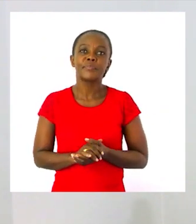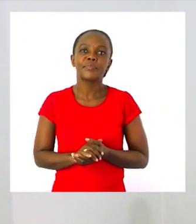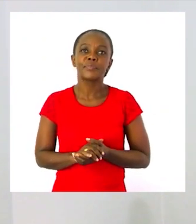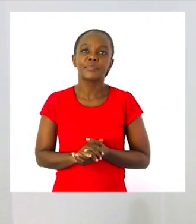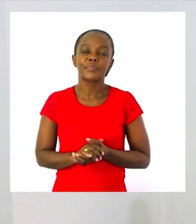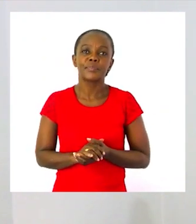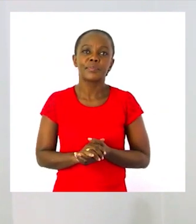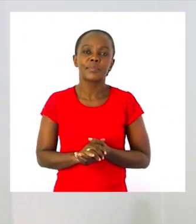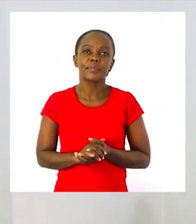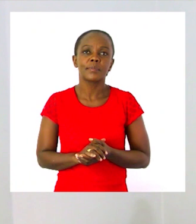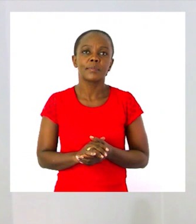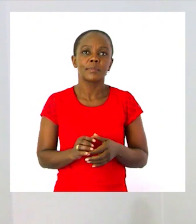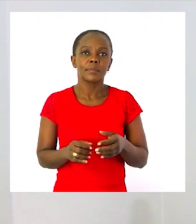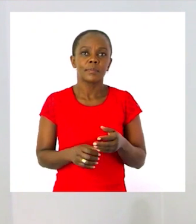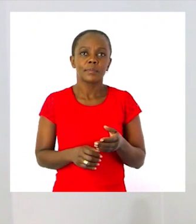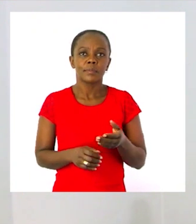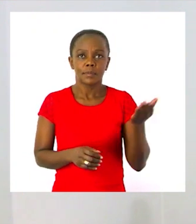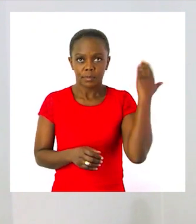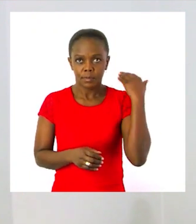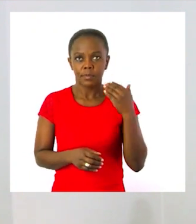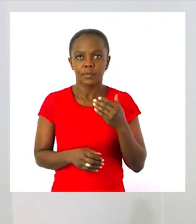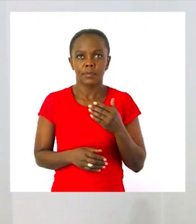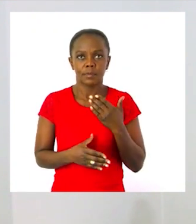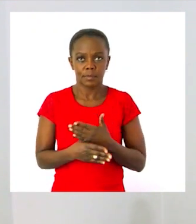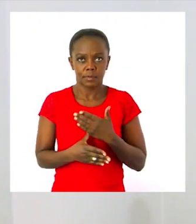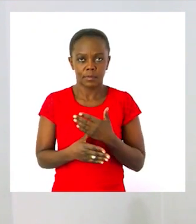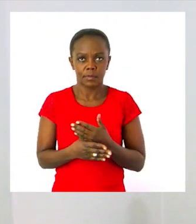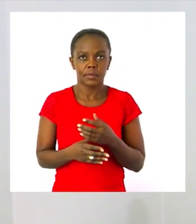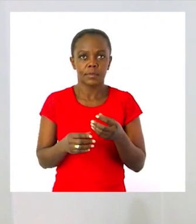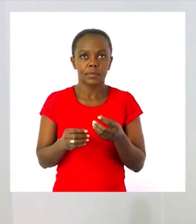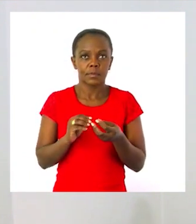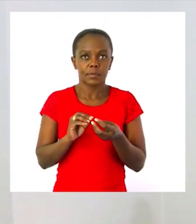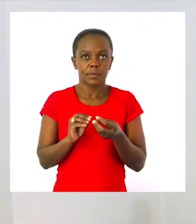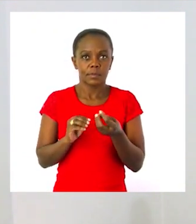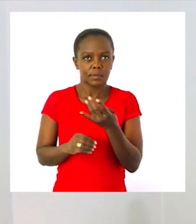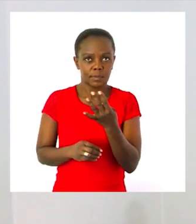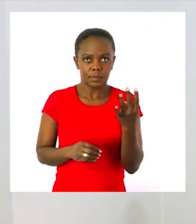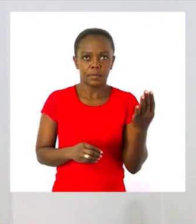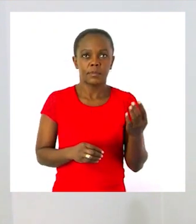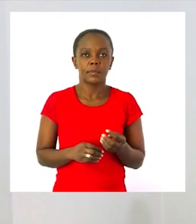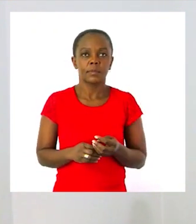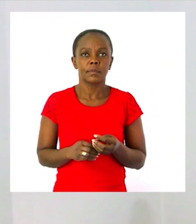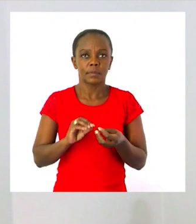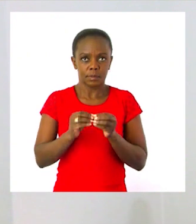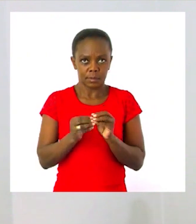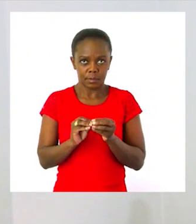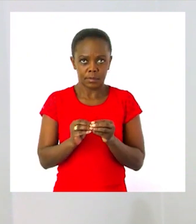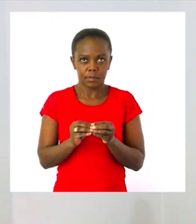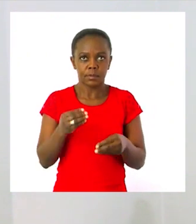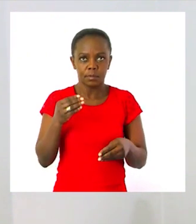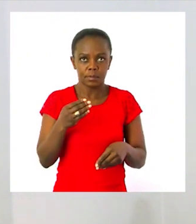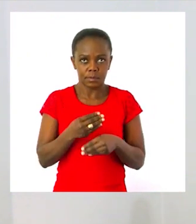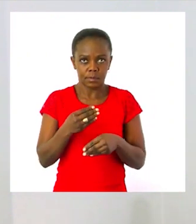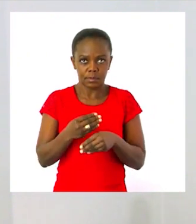On the last lesson we had mathematics. We were talking about numbers, addition